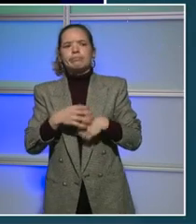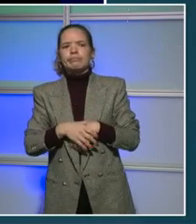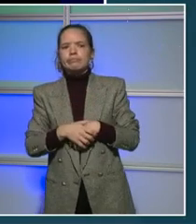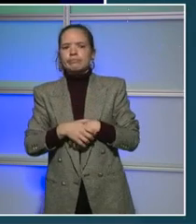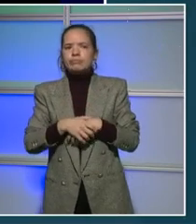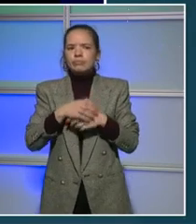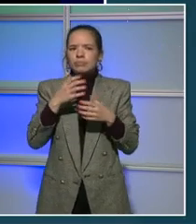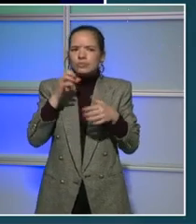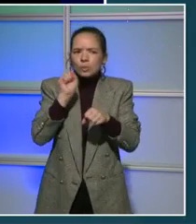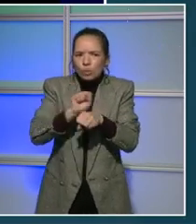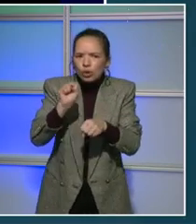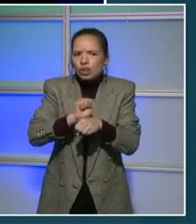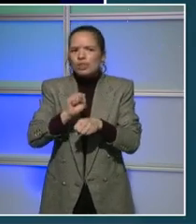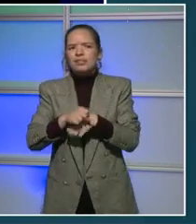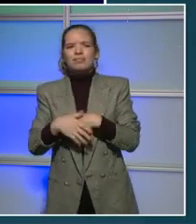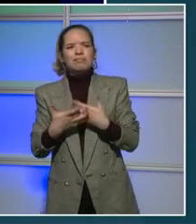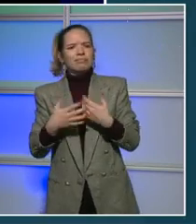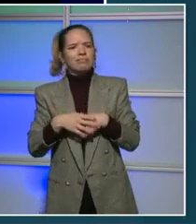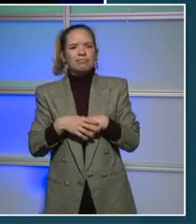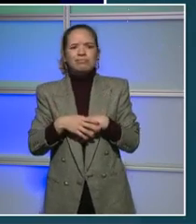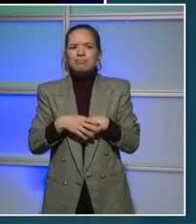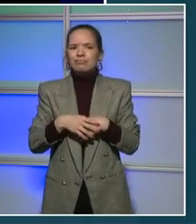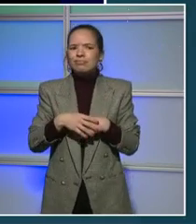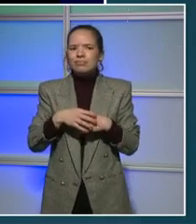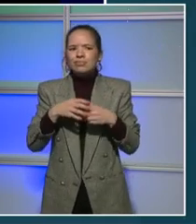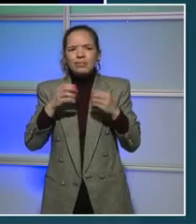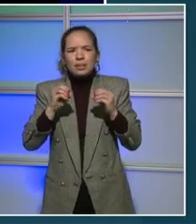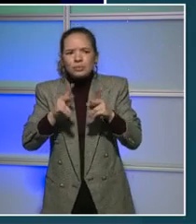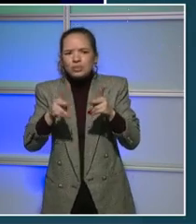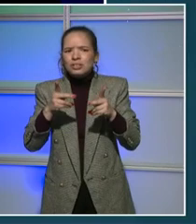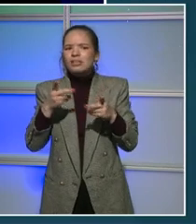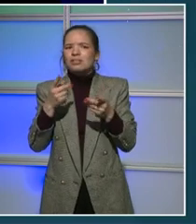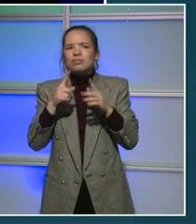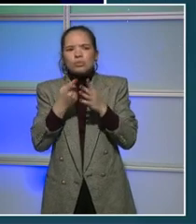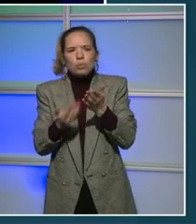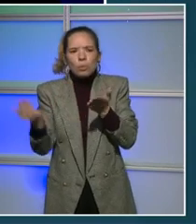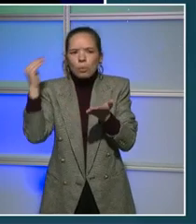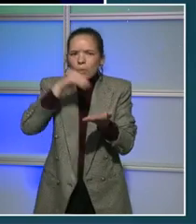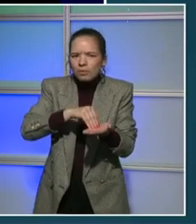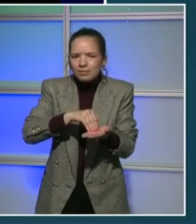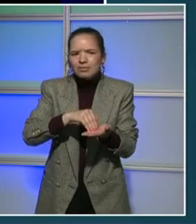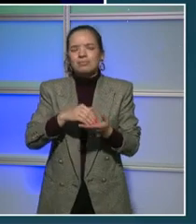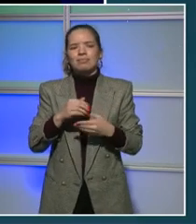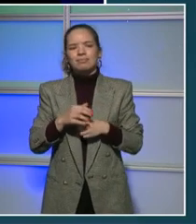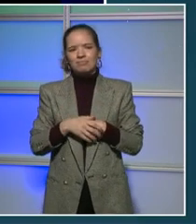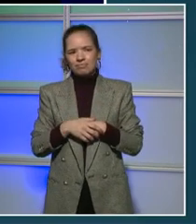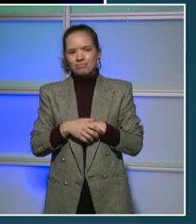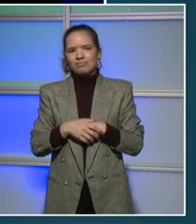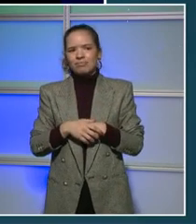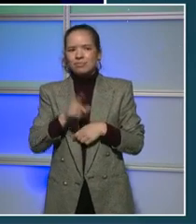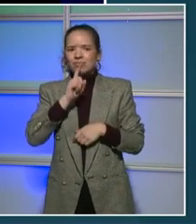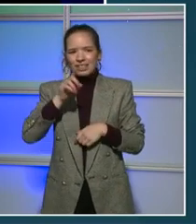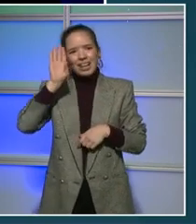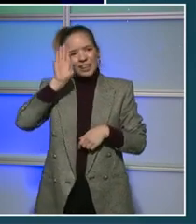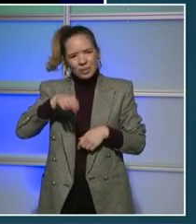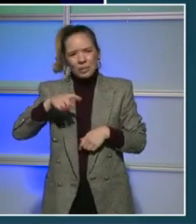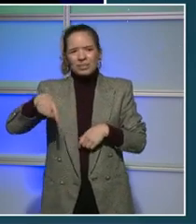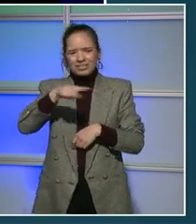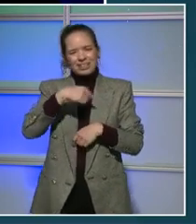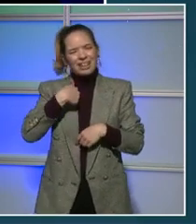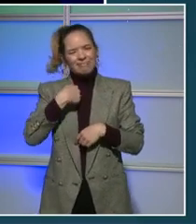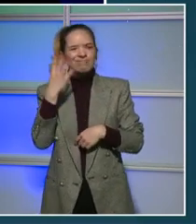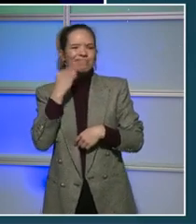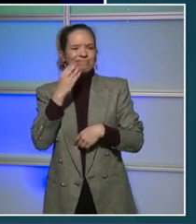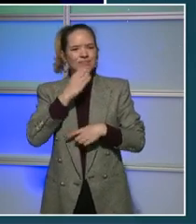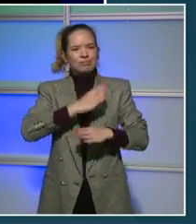and having a chance to restart. And so much of that involves housing. And so this year, we were